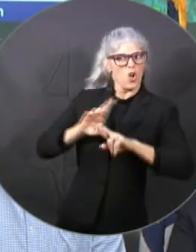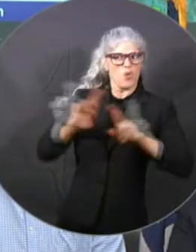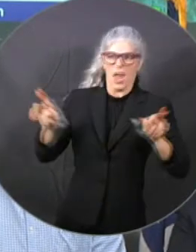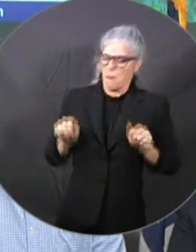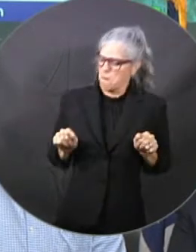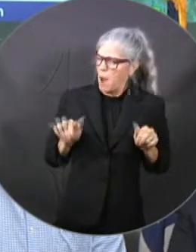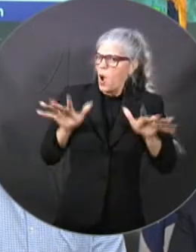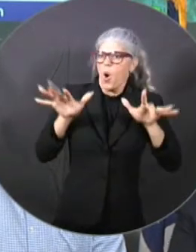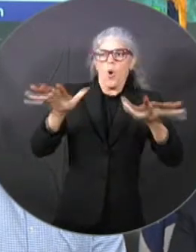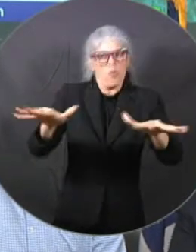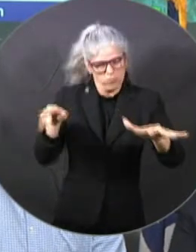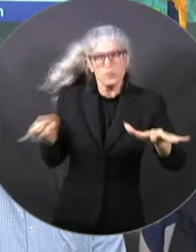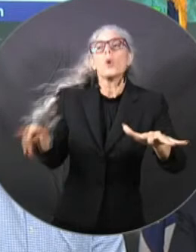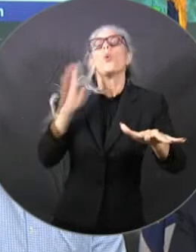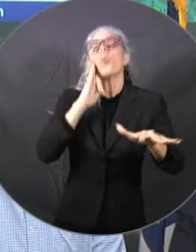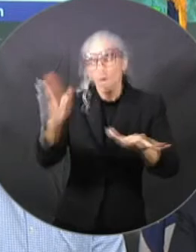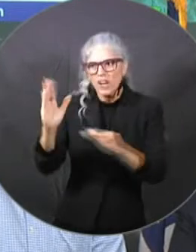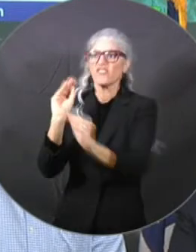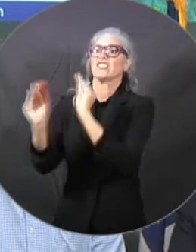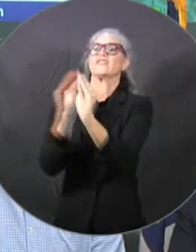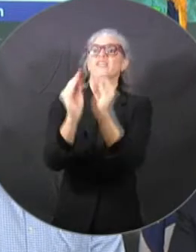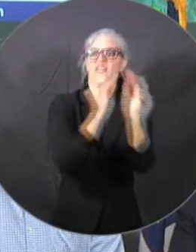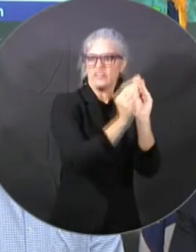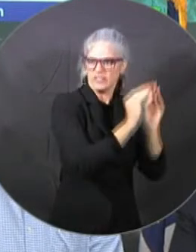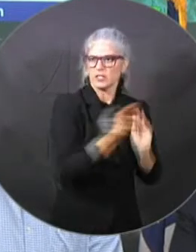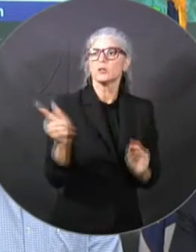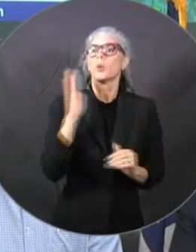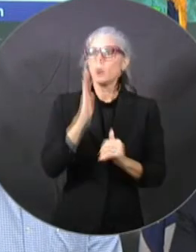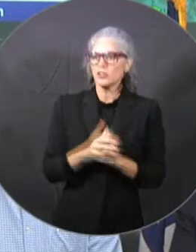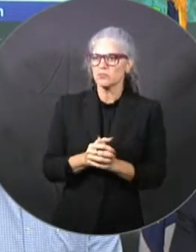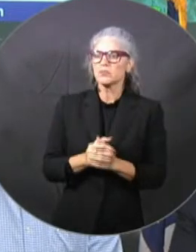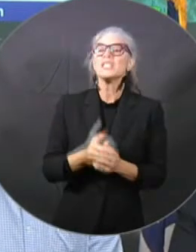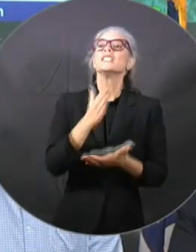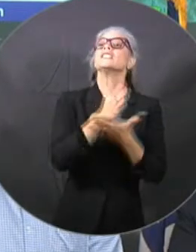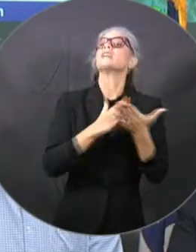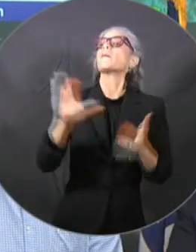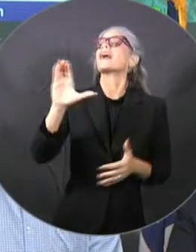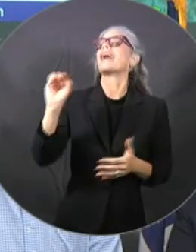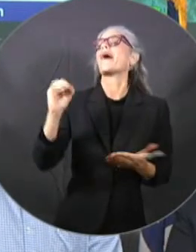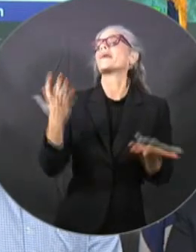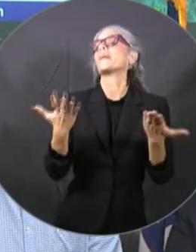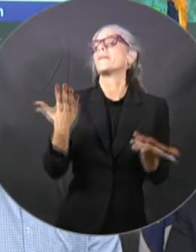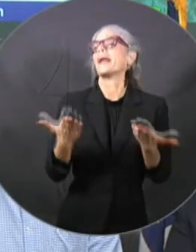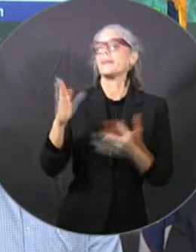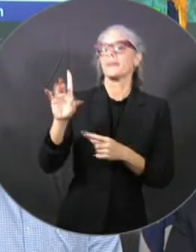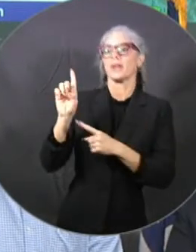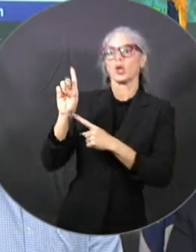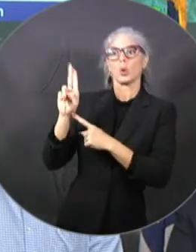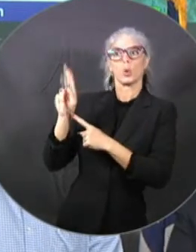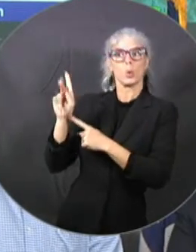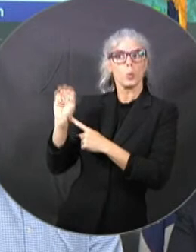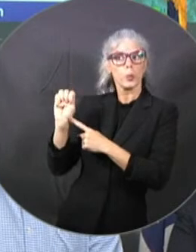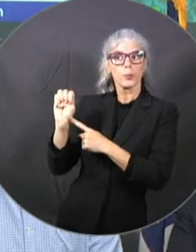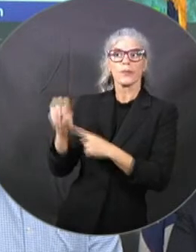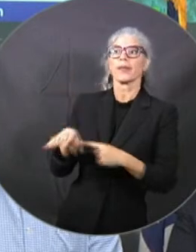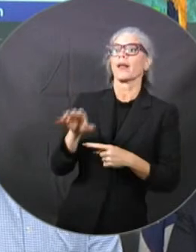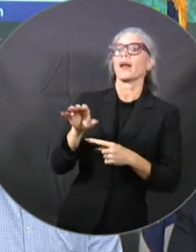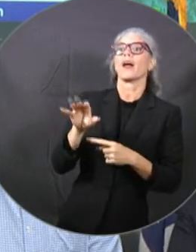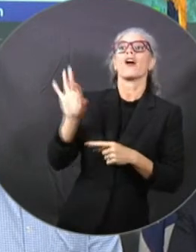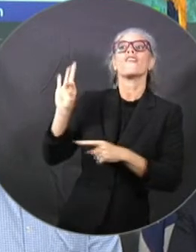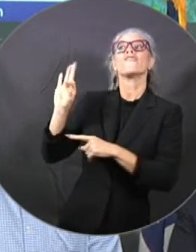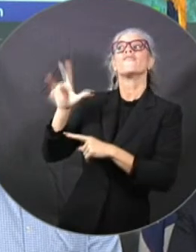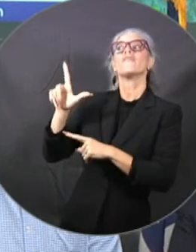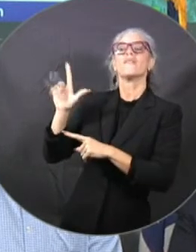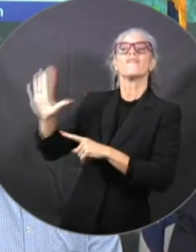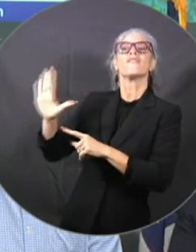companies that do this very routinely, like Florida Power and Light or Duke, you know, they they have what they need. They're going to do some of the smaller outfits,